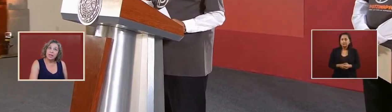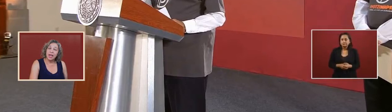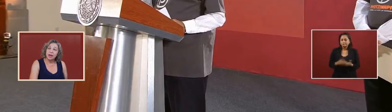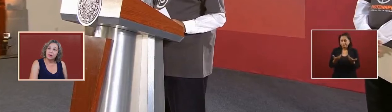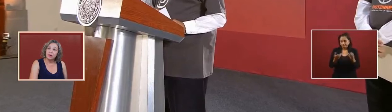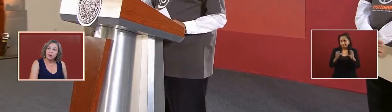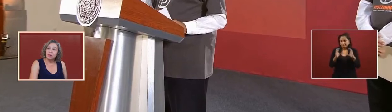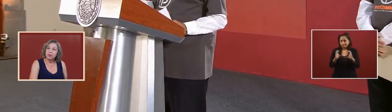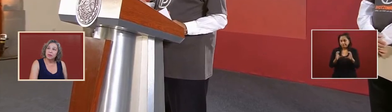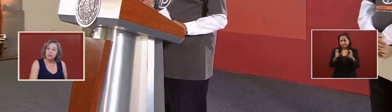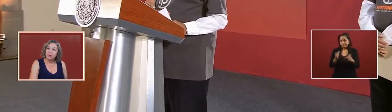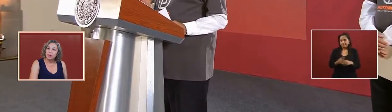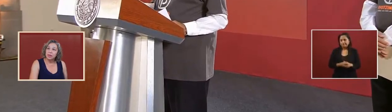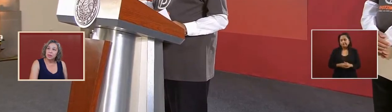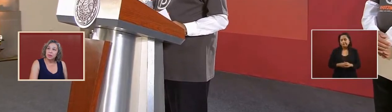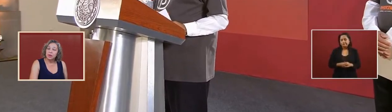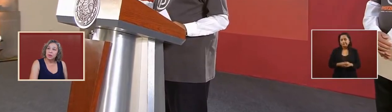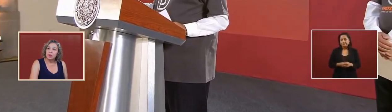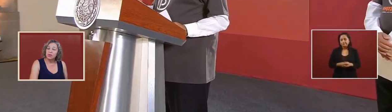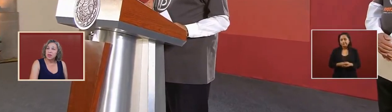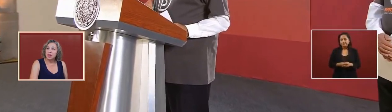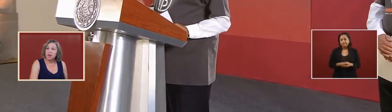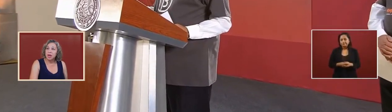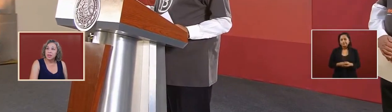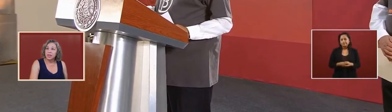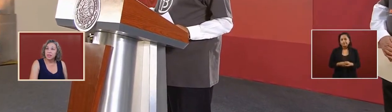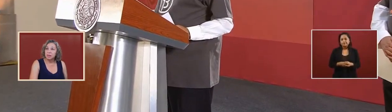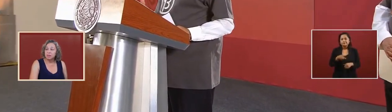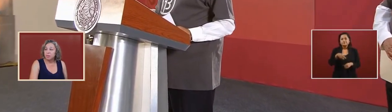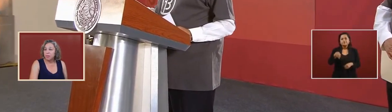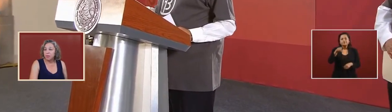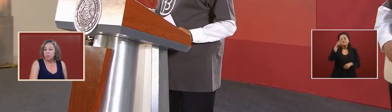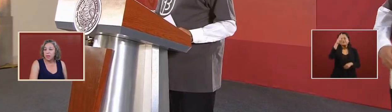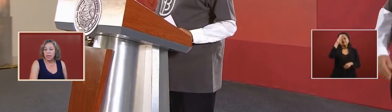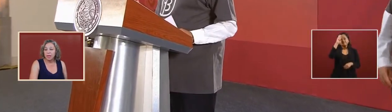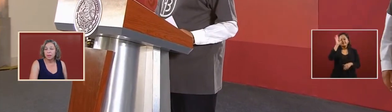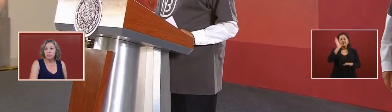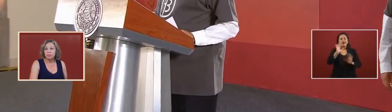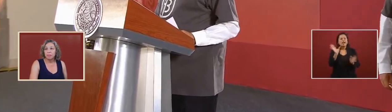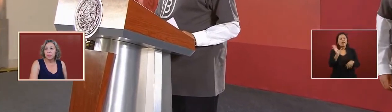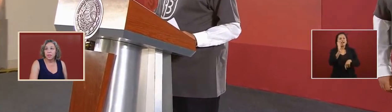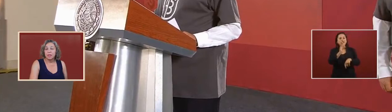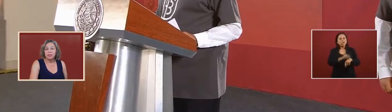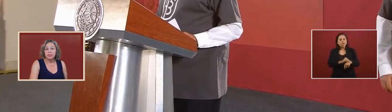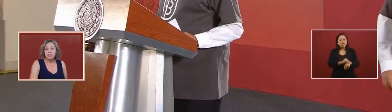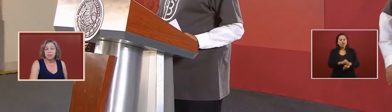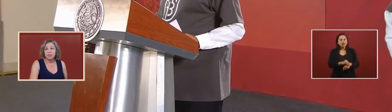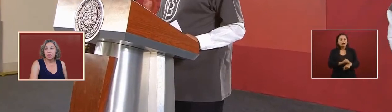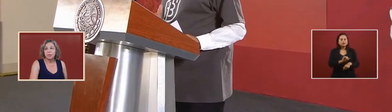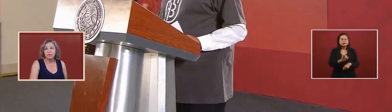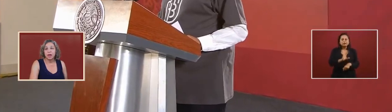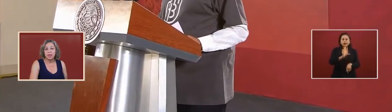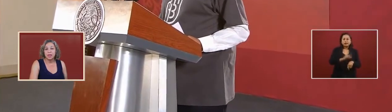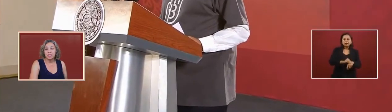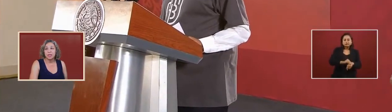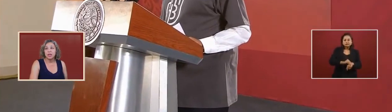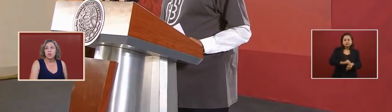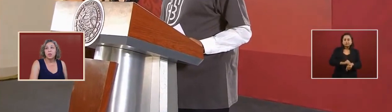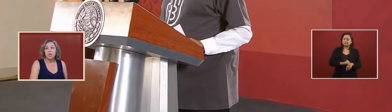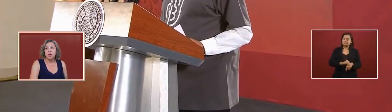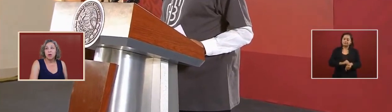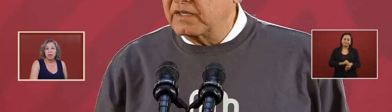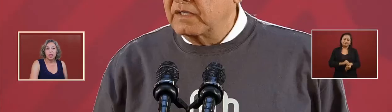now you cannot be permitting this type of conduct